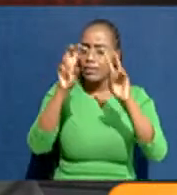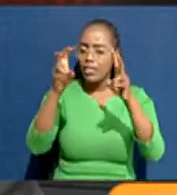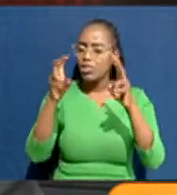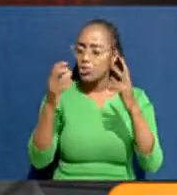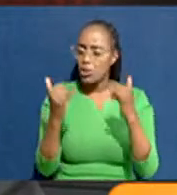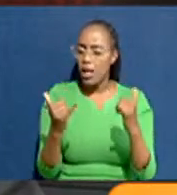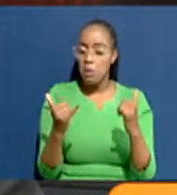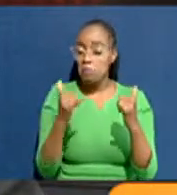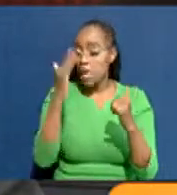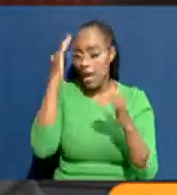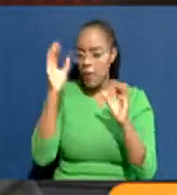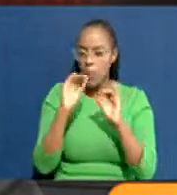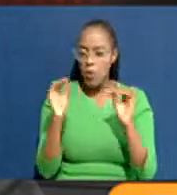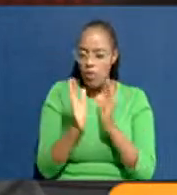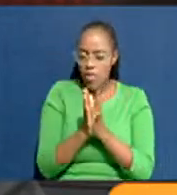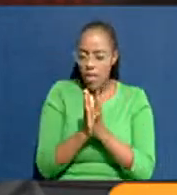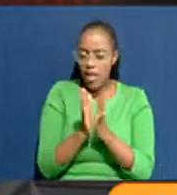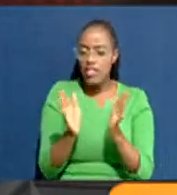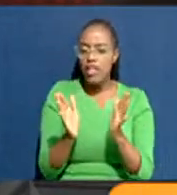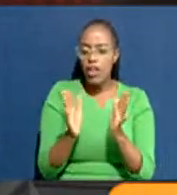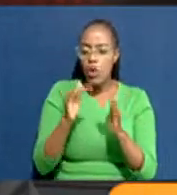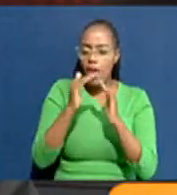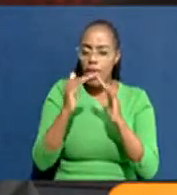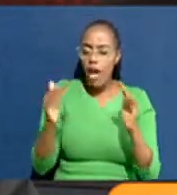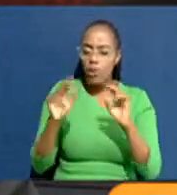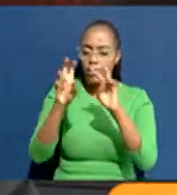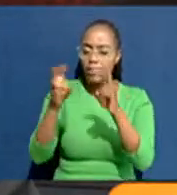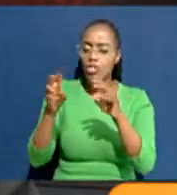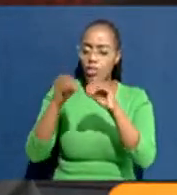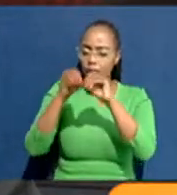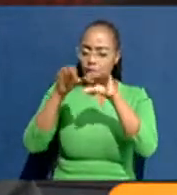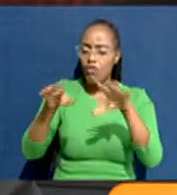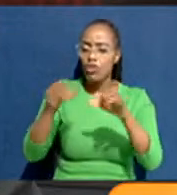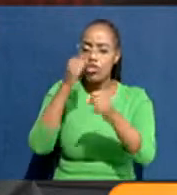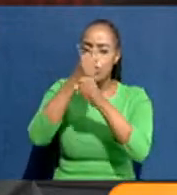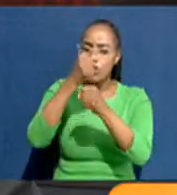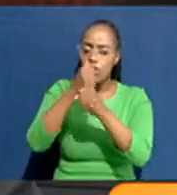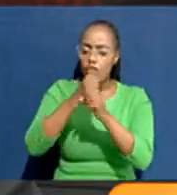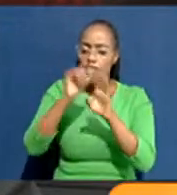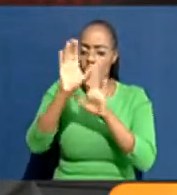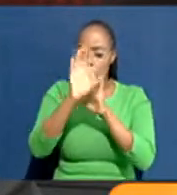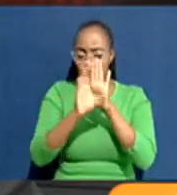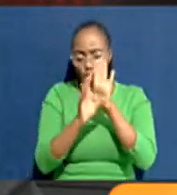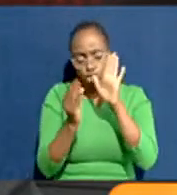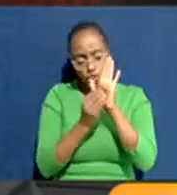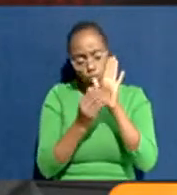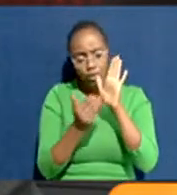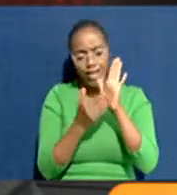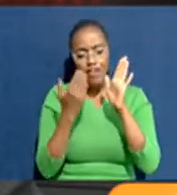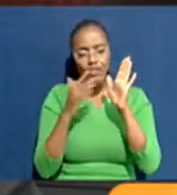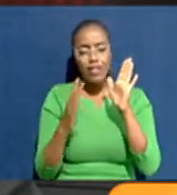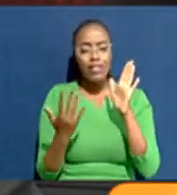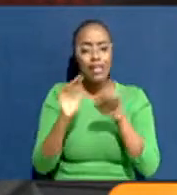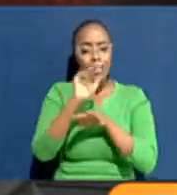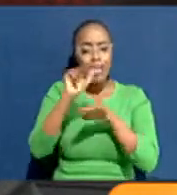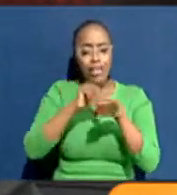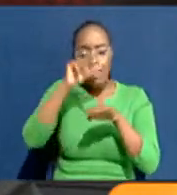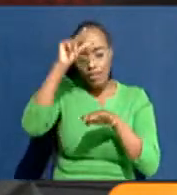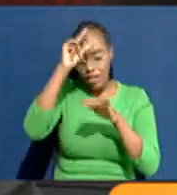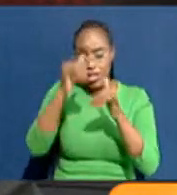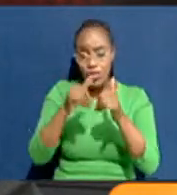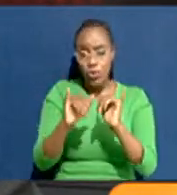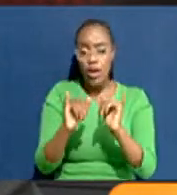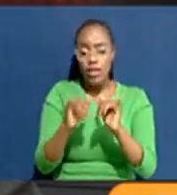the statehouse. The entire housing function is devolved. There's a devolved function in the Constitution. So why is national government trying